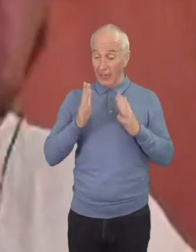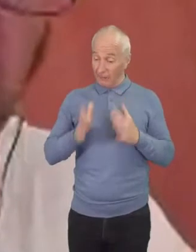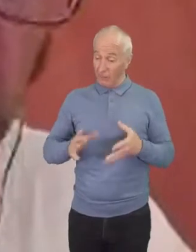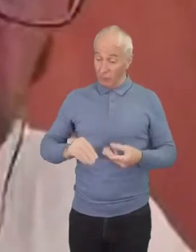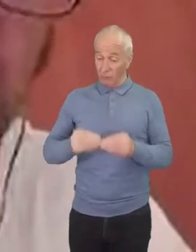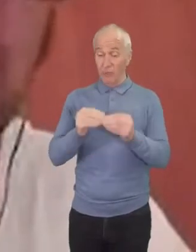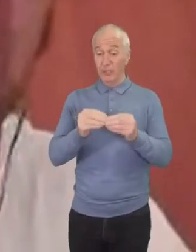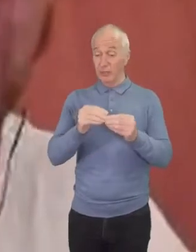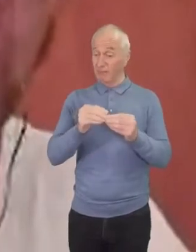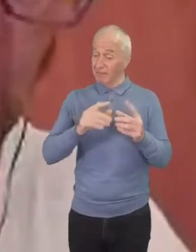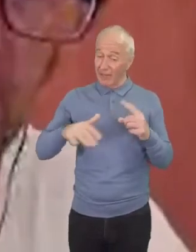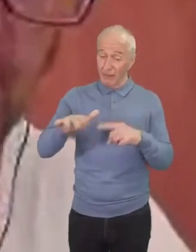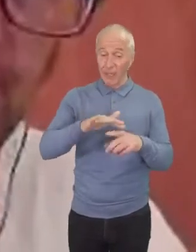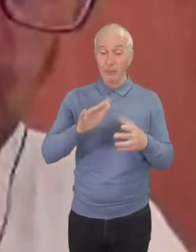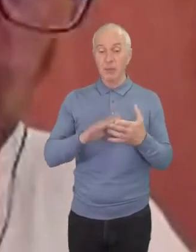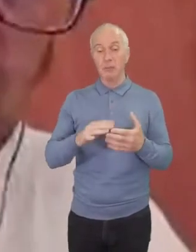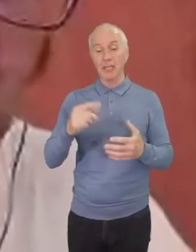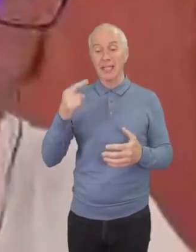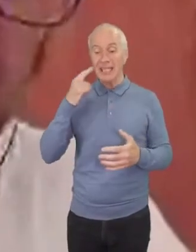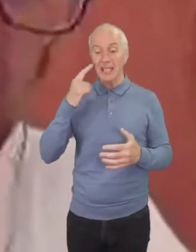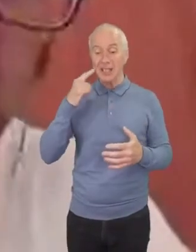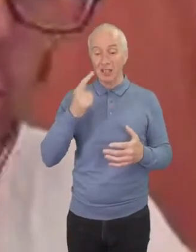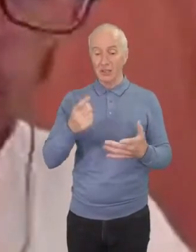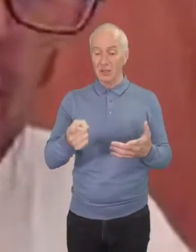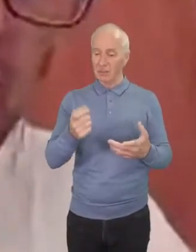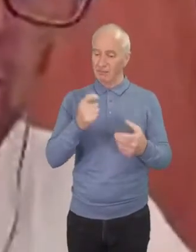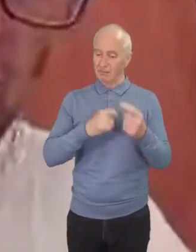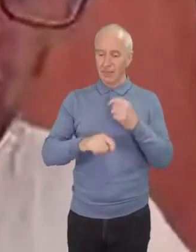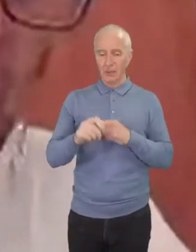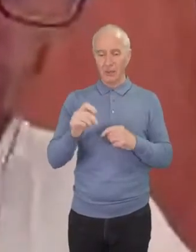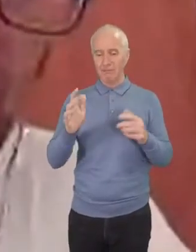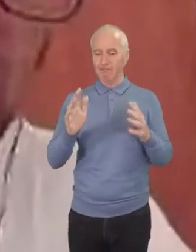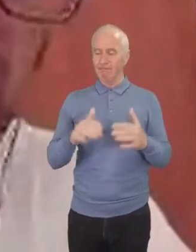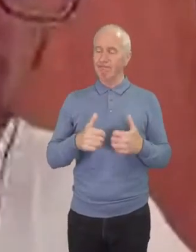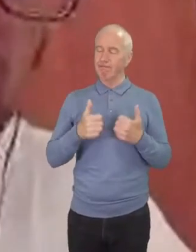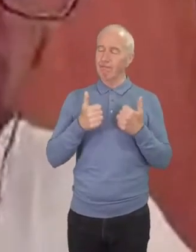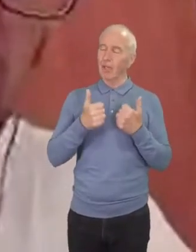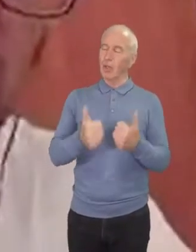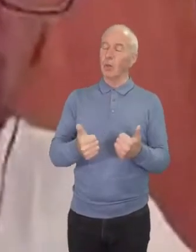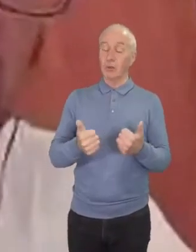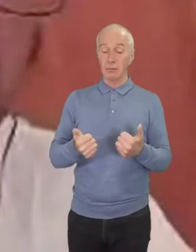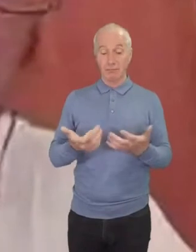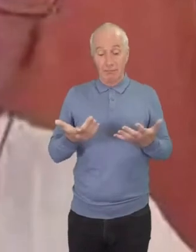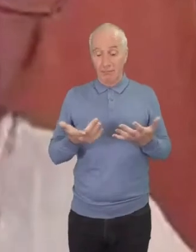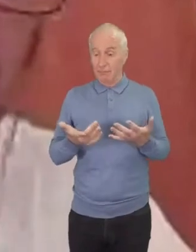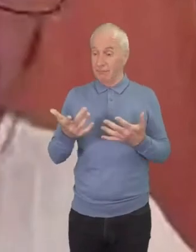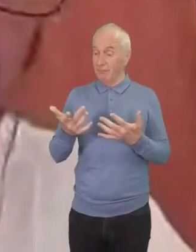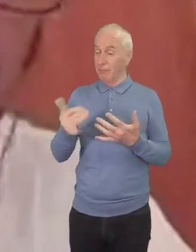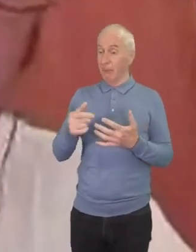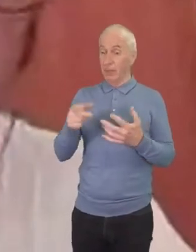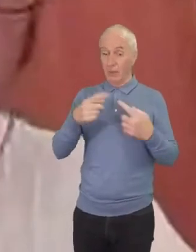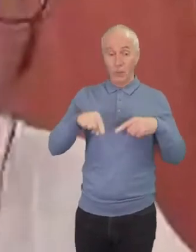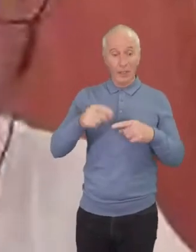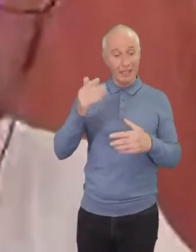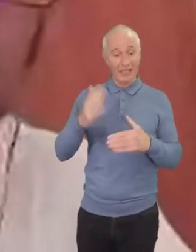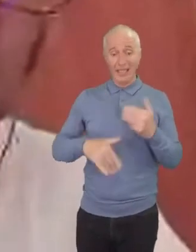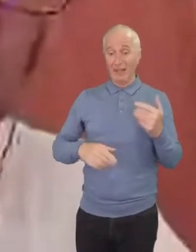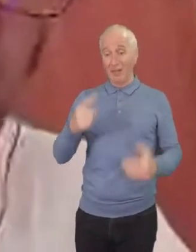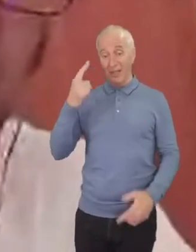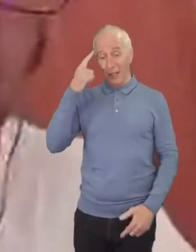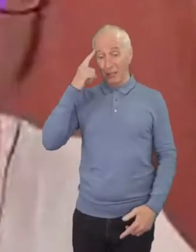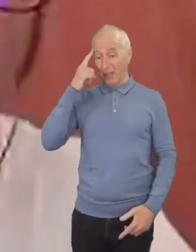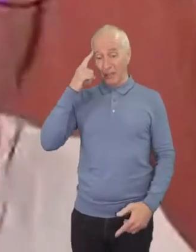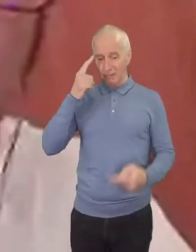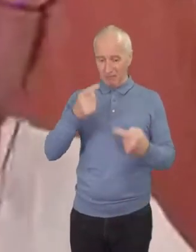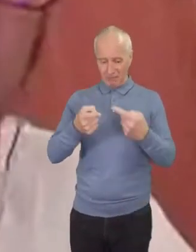easier to be easier good and there's things that we might just not think about you know that someone who is addicted